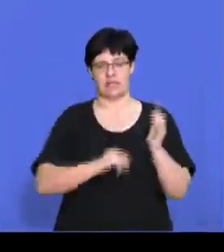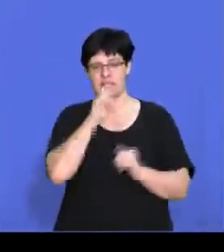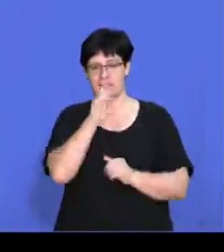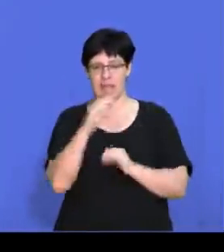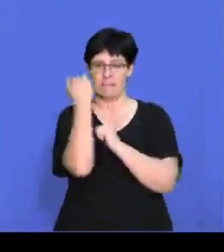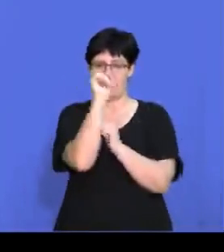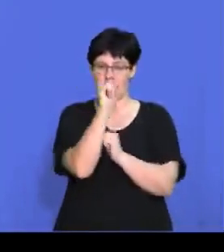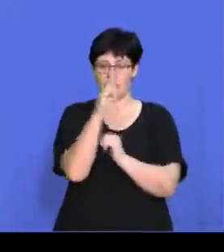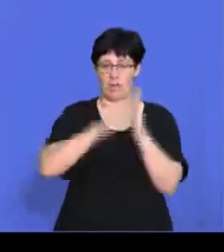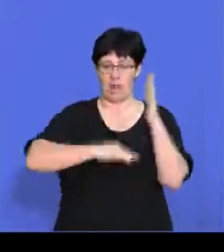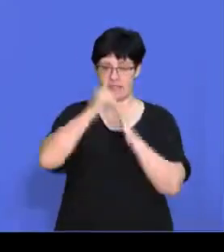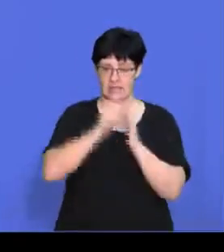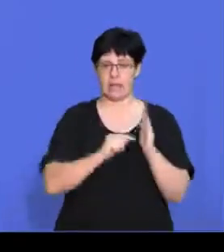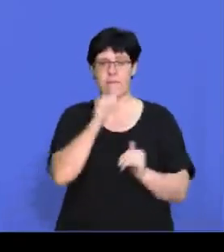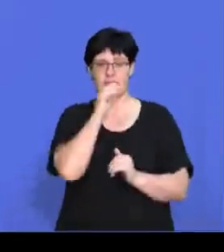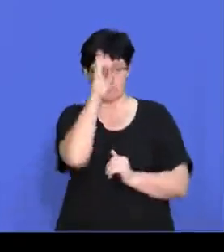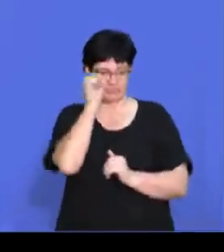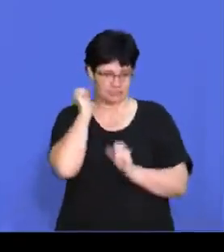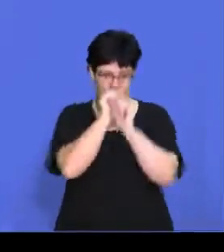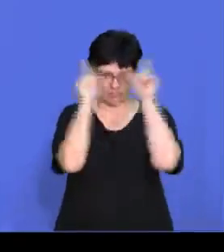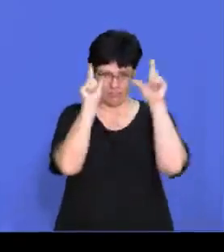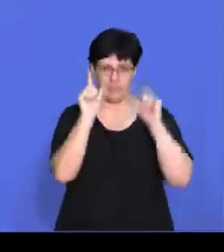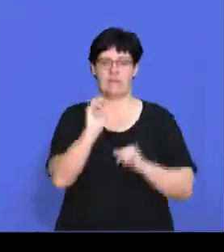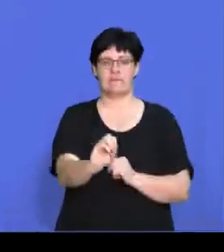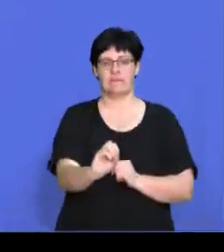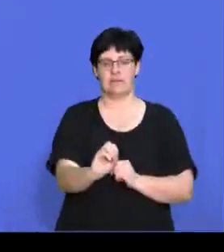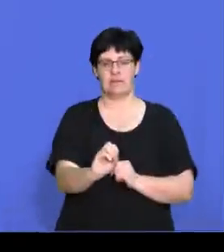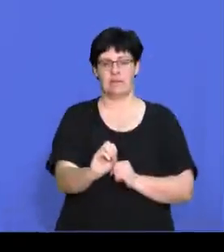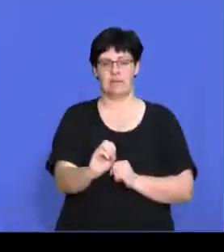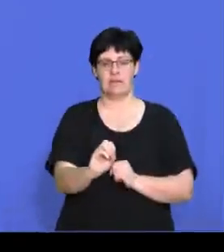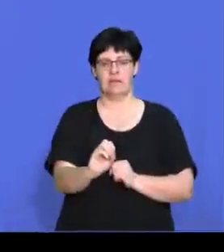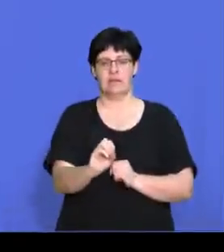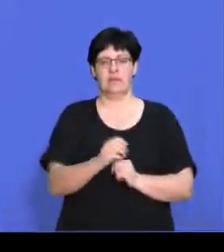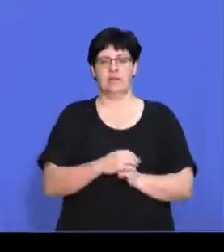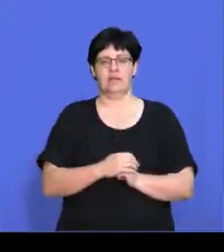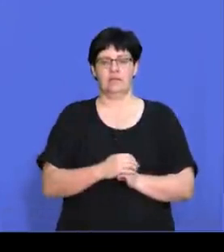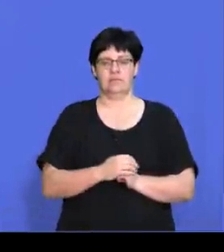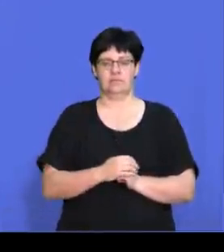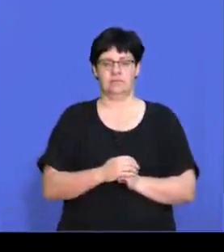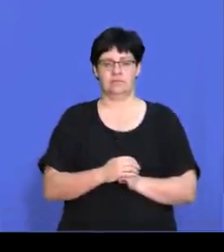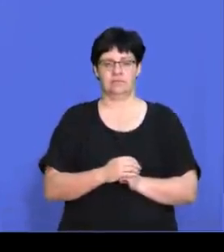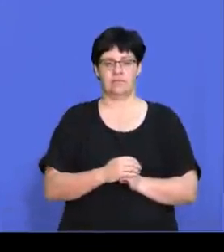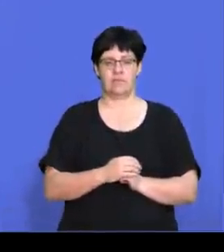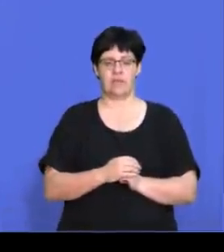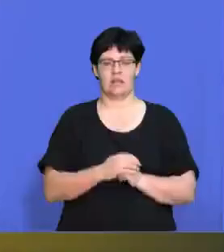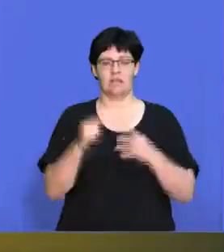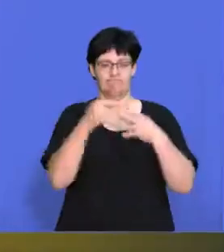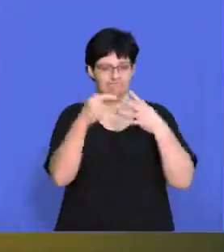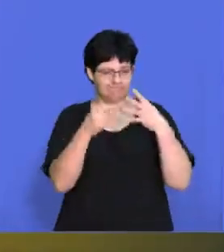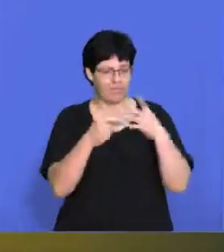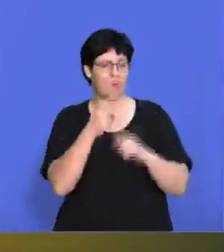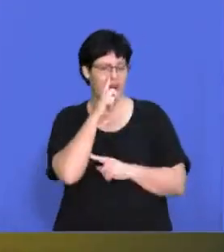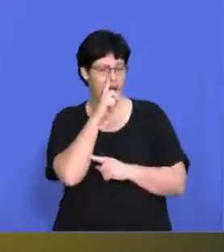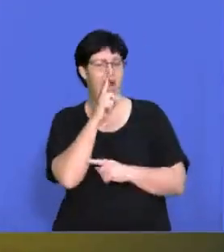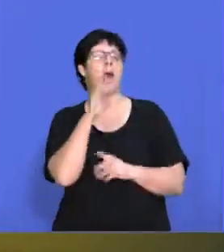of paint. Now when you see the word manufacturing, that should immediately raise, ring a